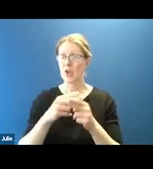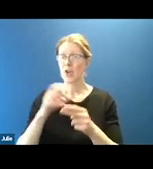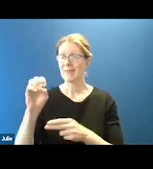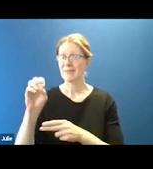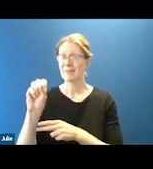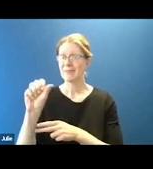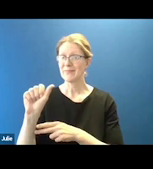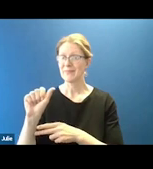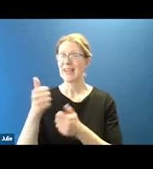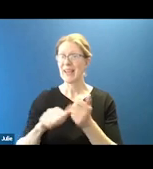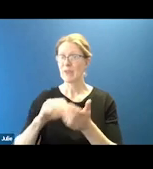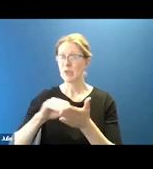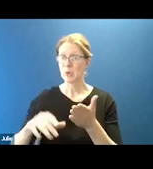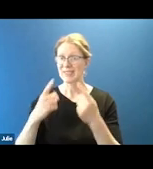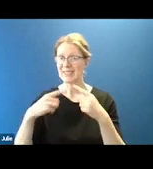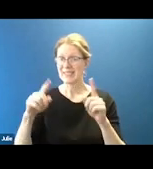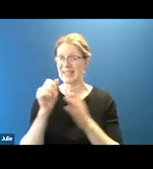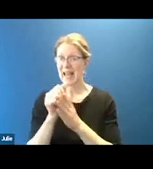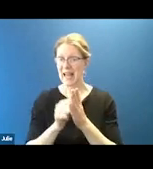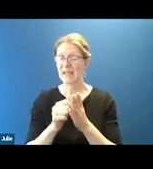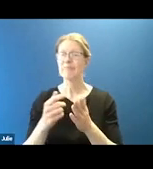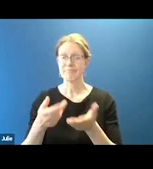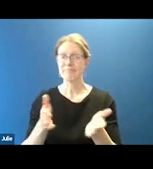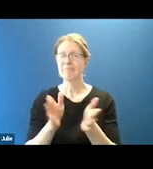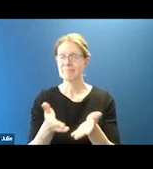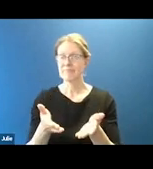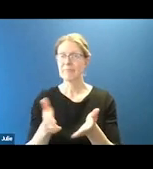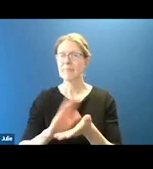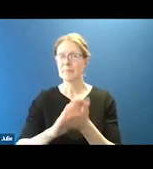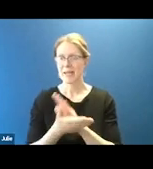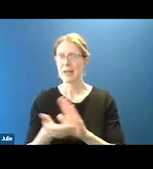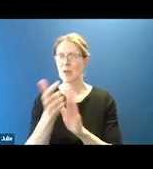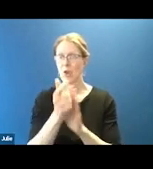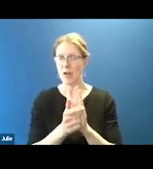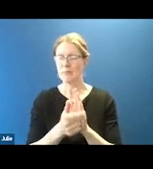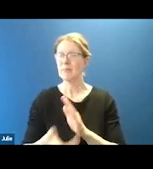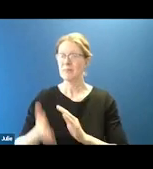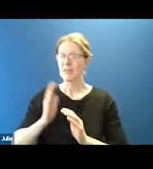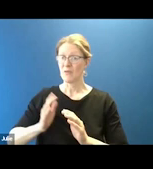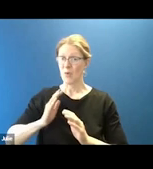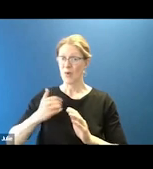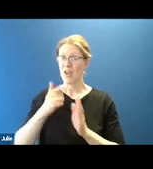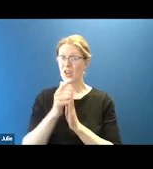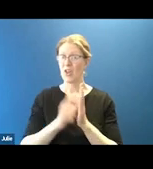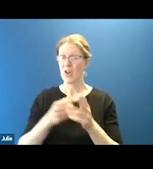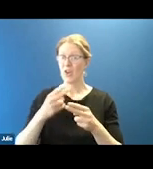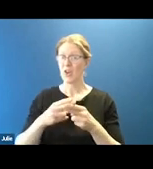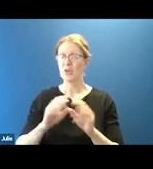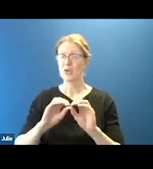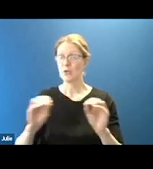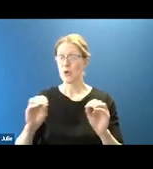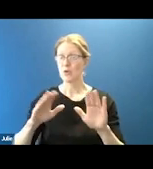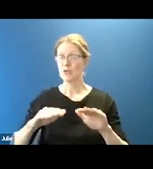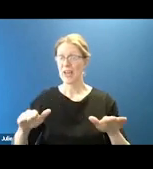of K-12 federal law for education. Previously, No Child Left Behind was the federal law for K-12